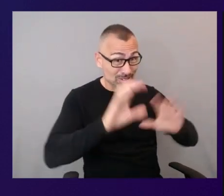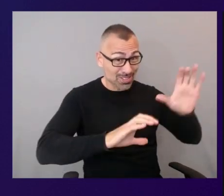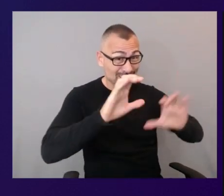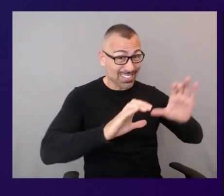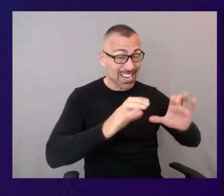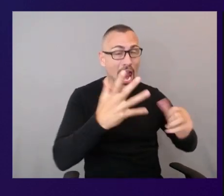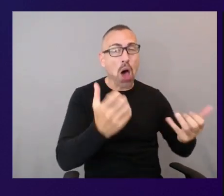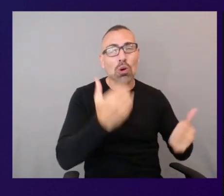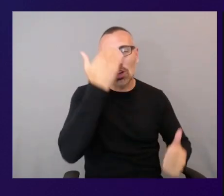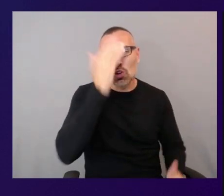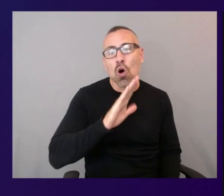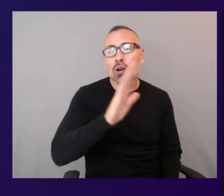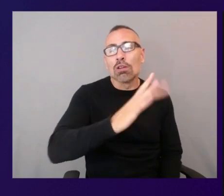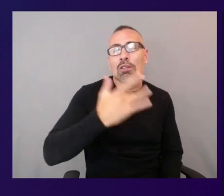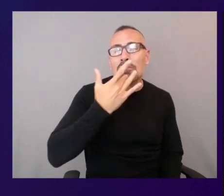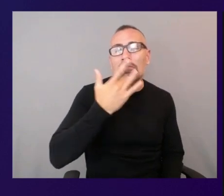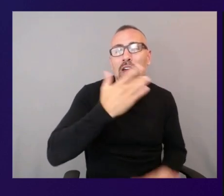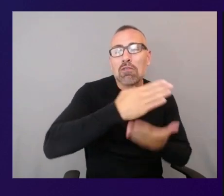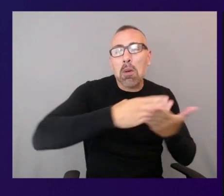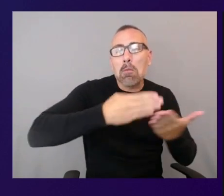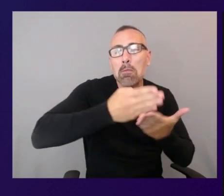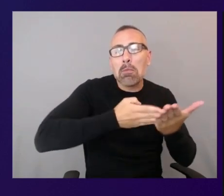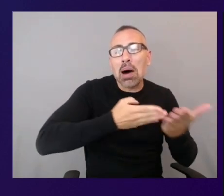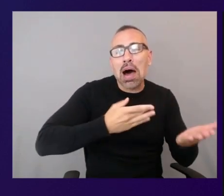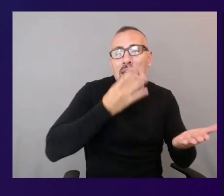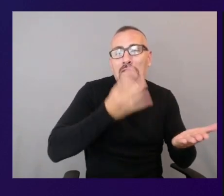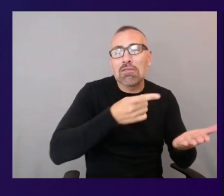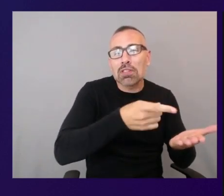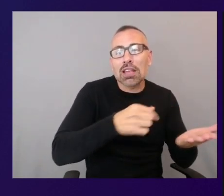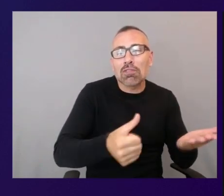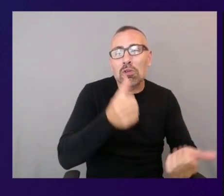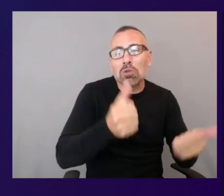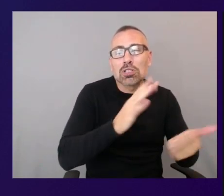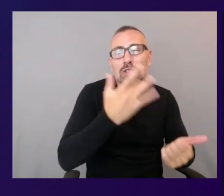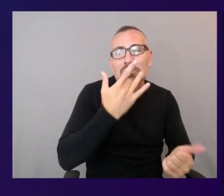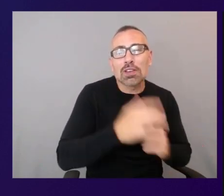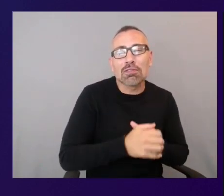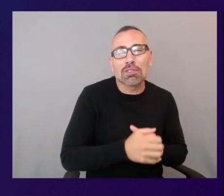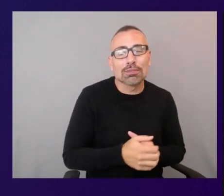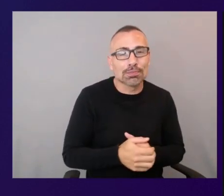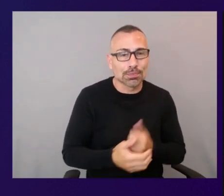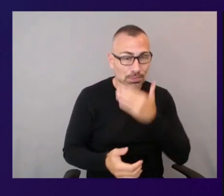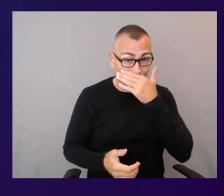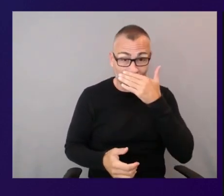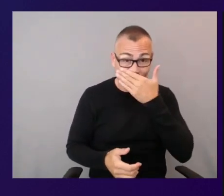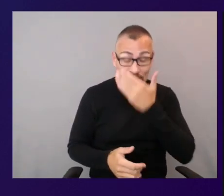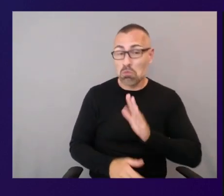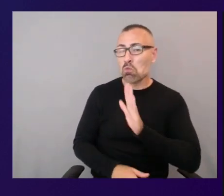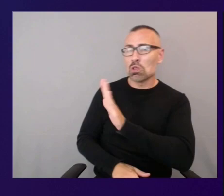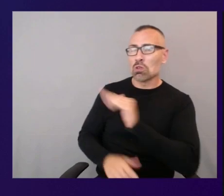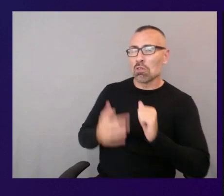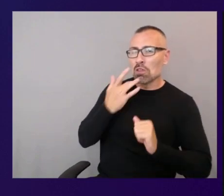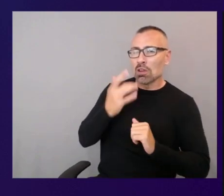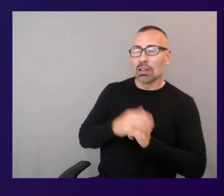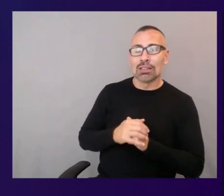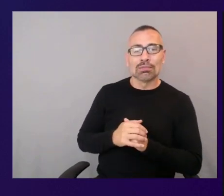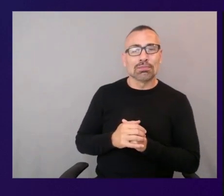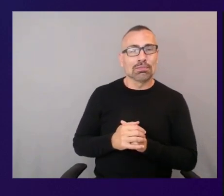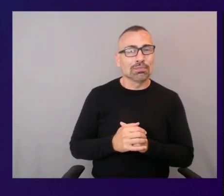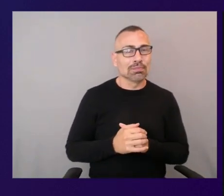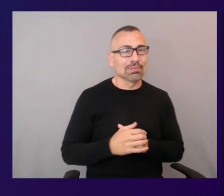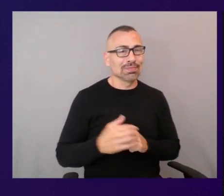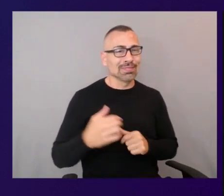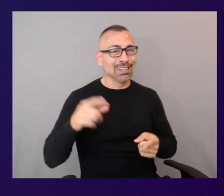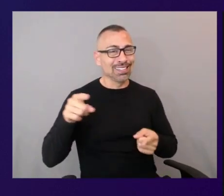favorite pie flavor not to distract you from signing in and out of all your different accounts yeah apple pie for me gotta go with peach pie